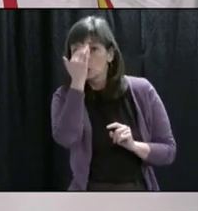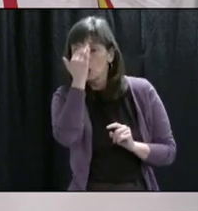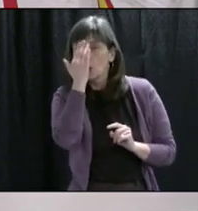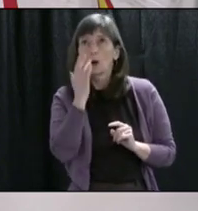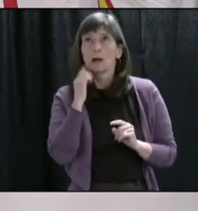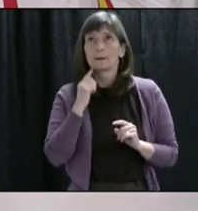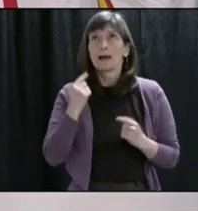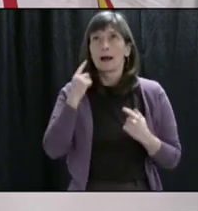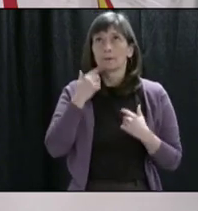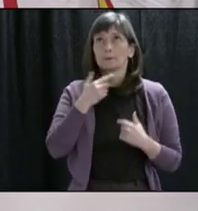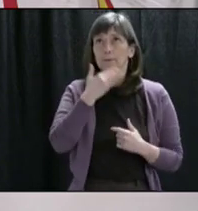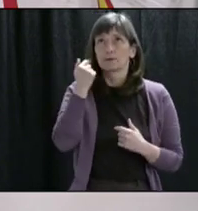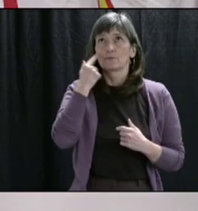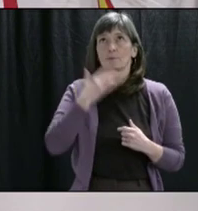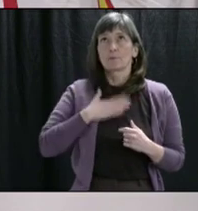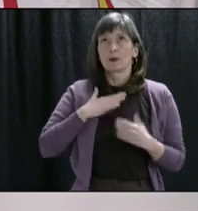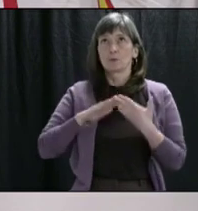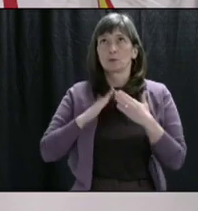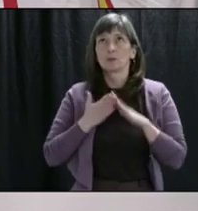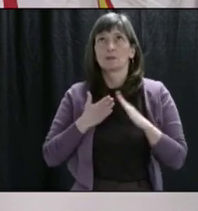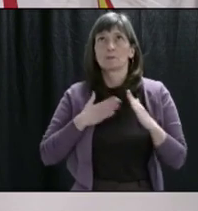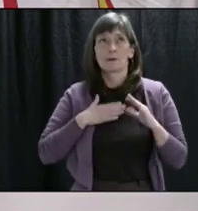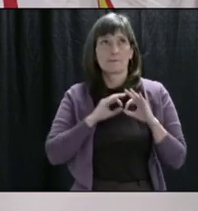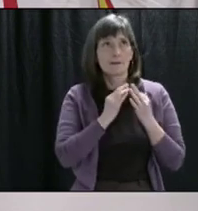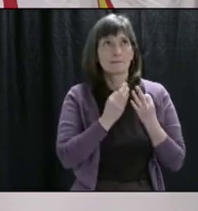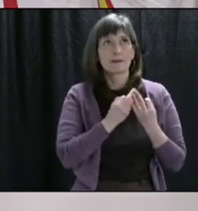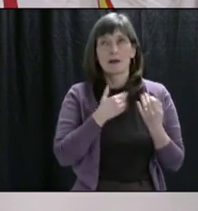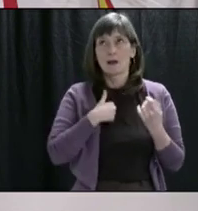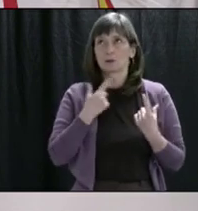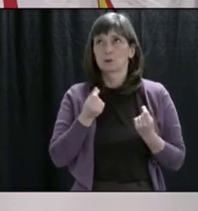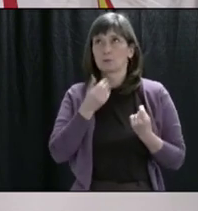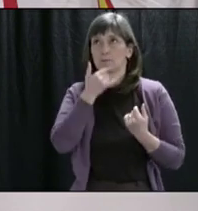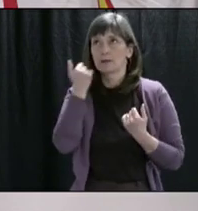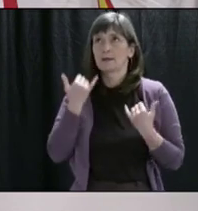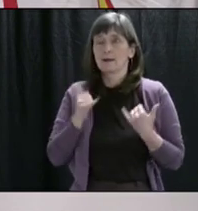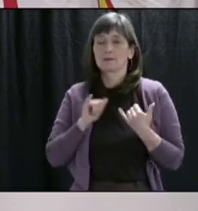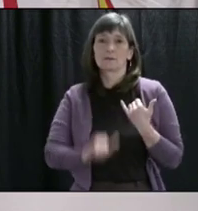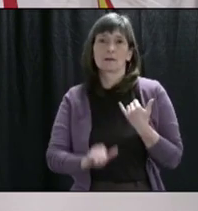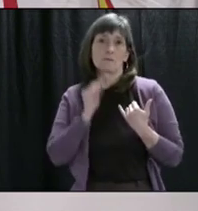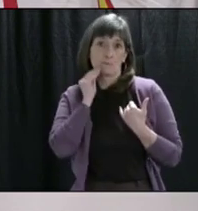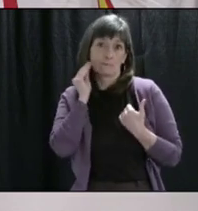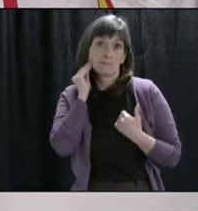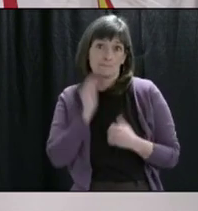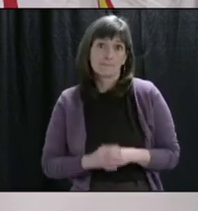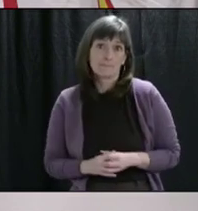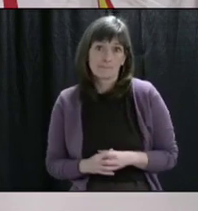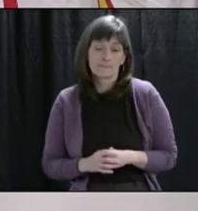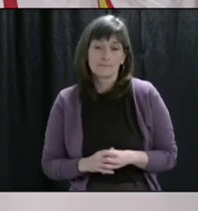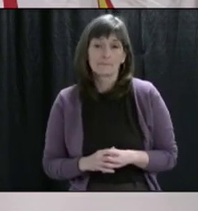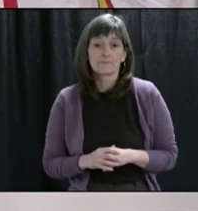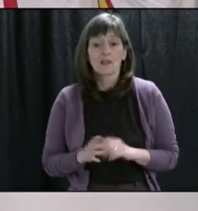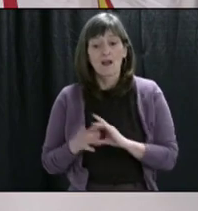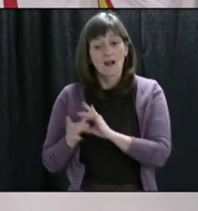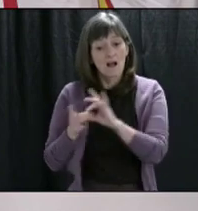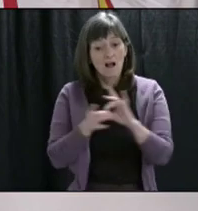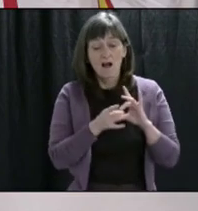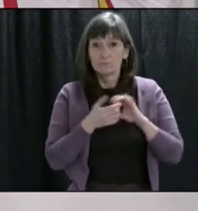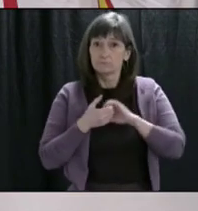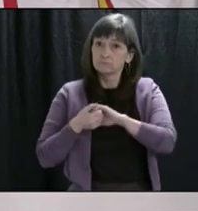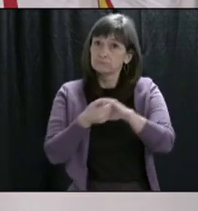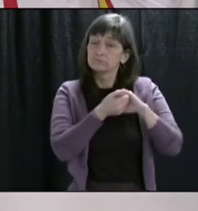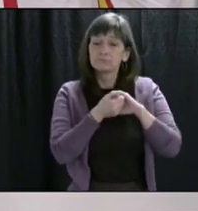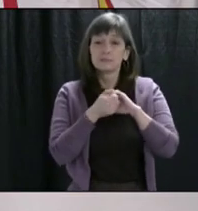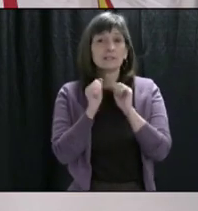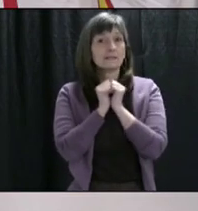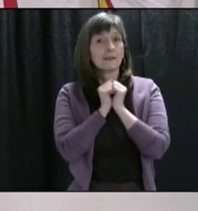yourselves, your loved ones, and those in your community who are most vulnerable. Our collective actions will have a